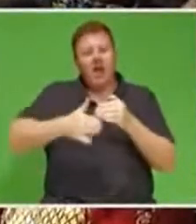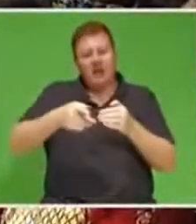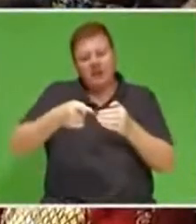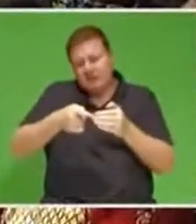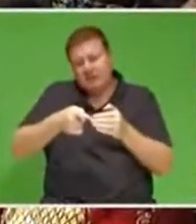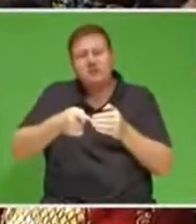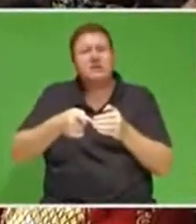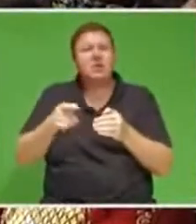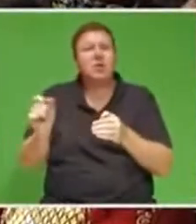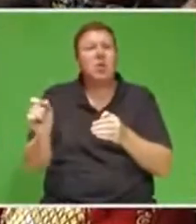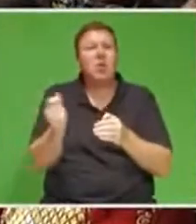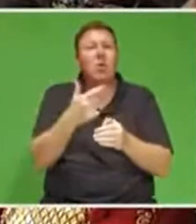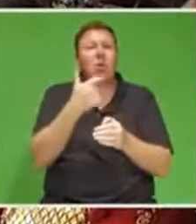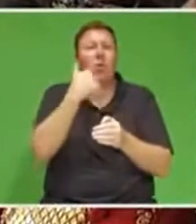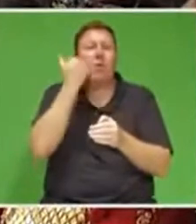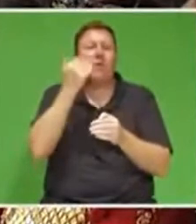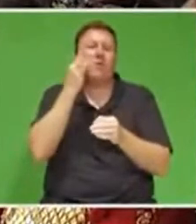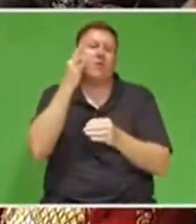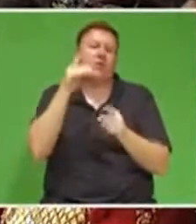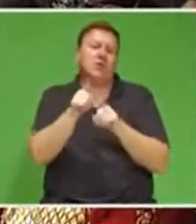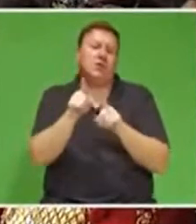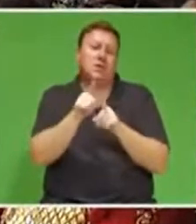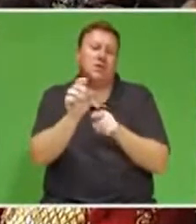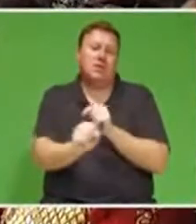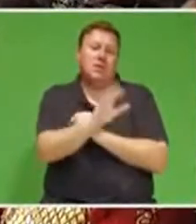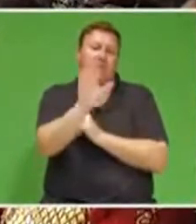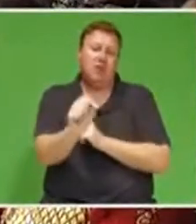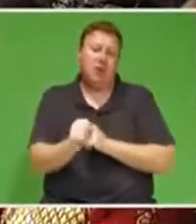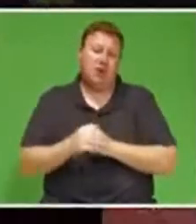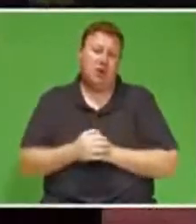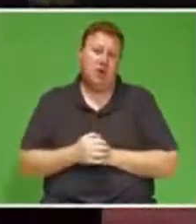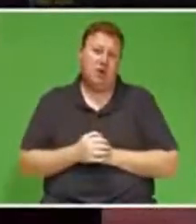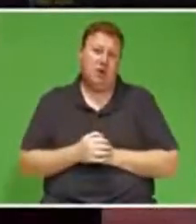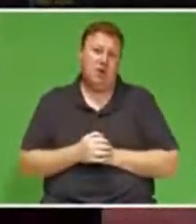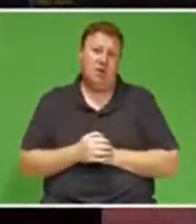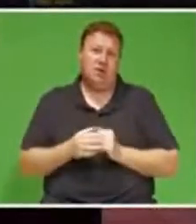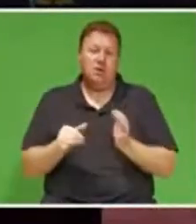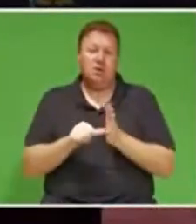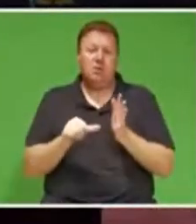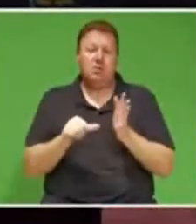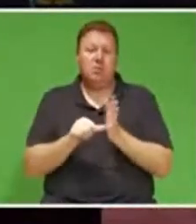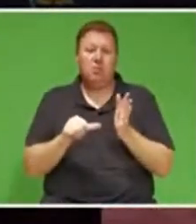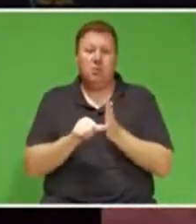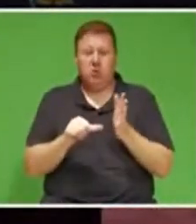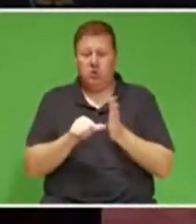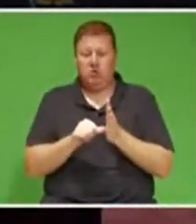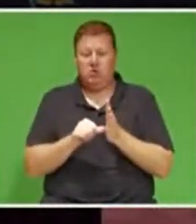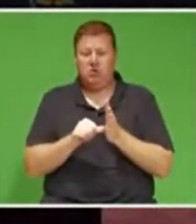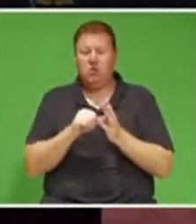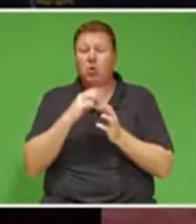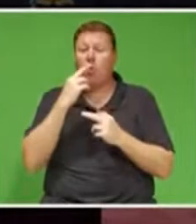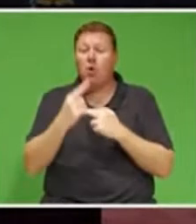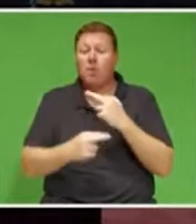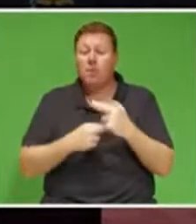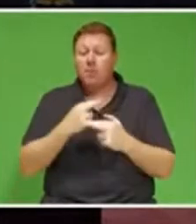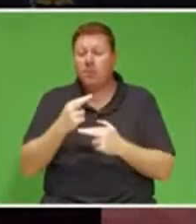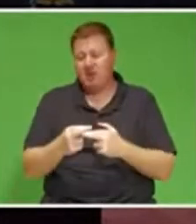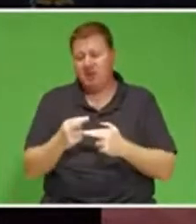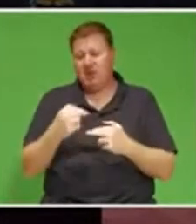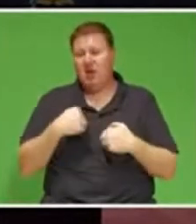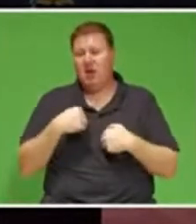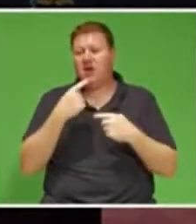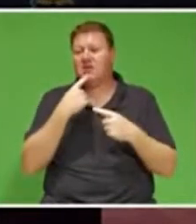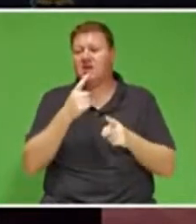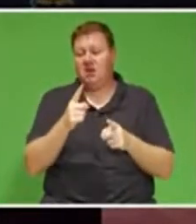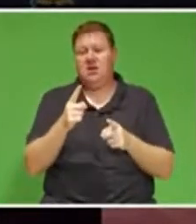future for our country. It is therefore important, and I repeat, that we should stand